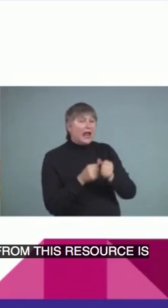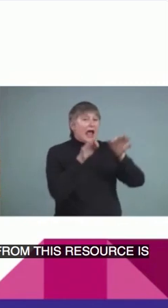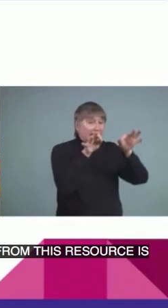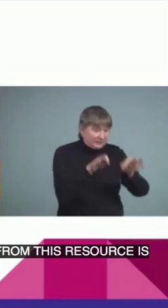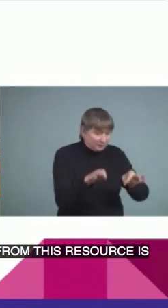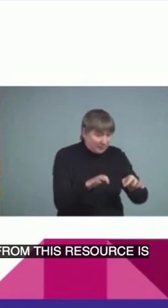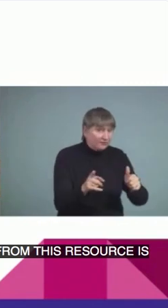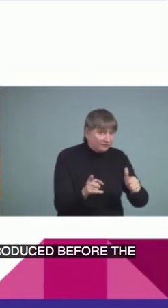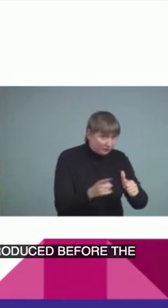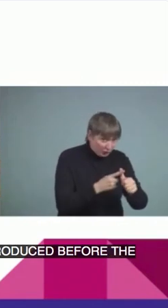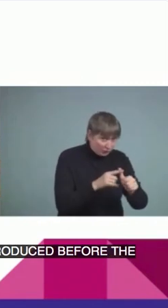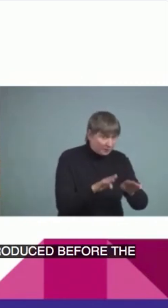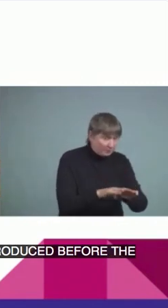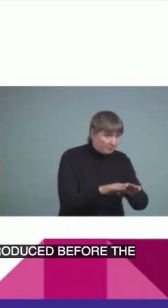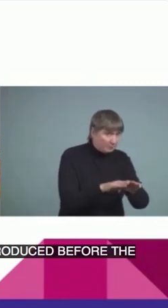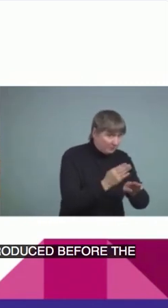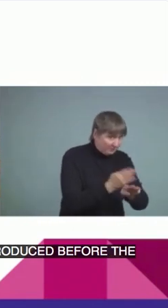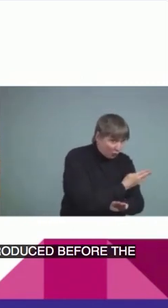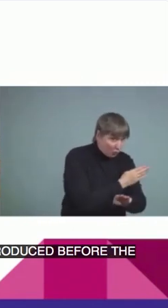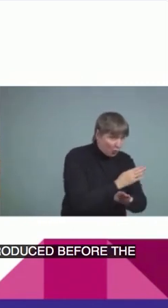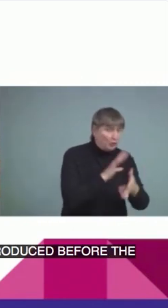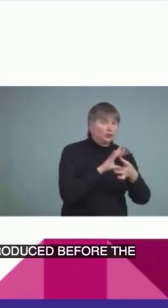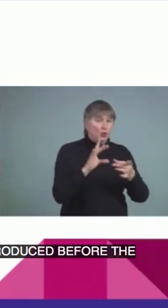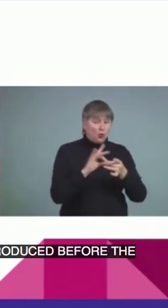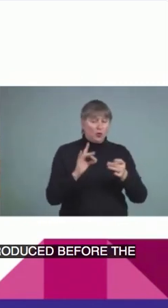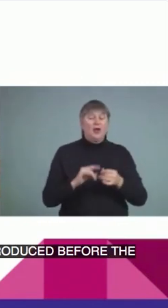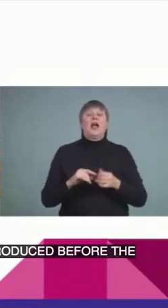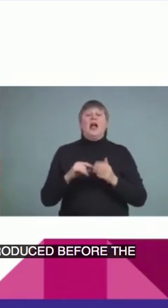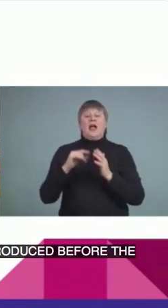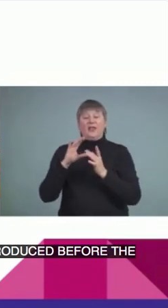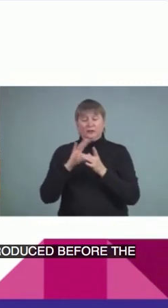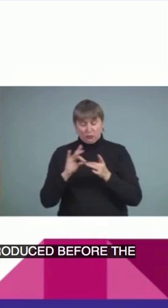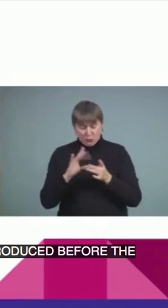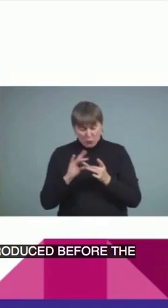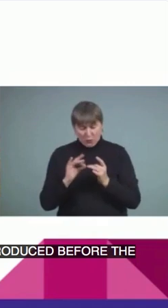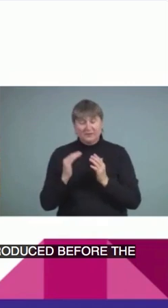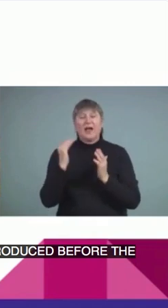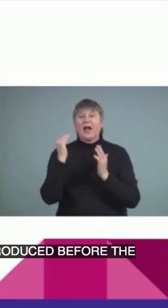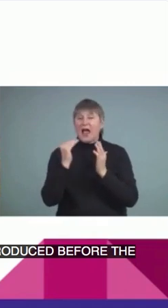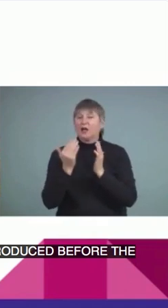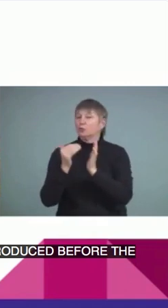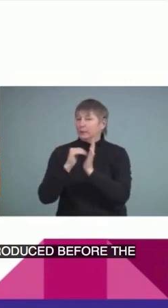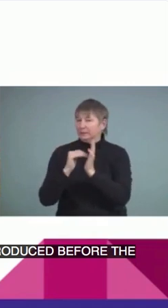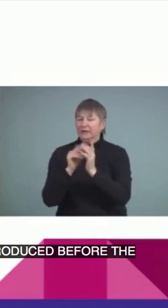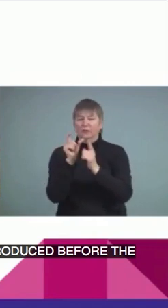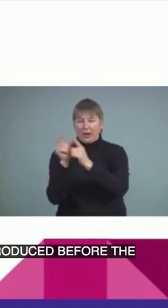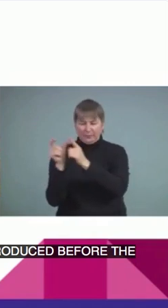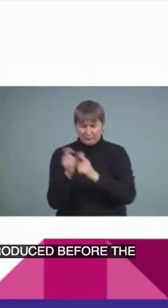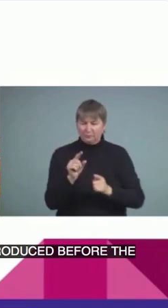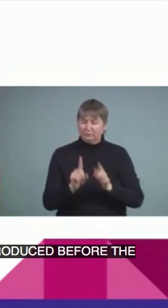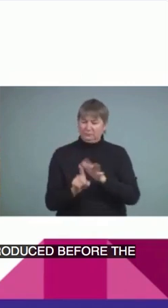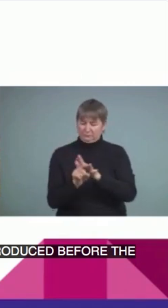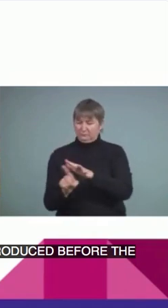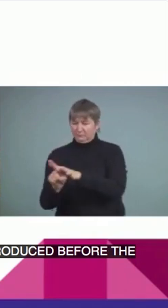The vocabulary is repeated throughout subsequent stories. And its